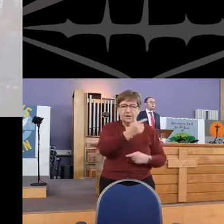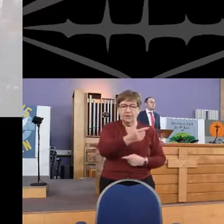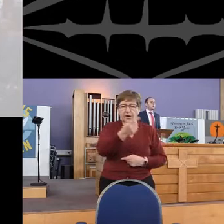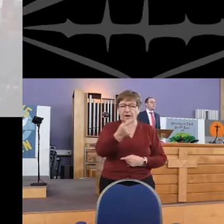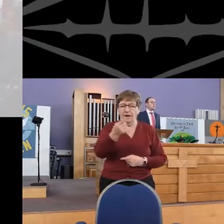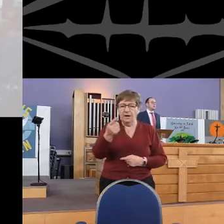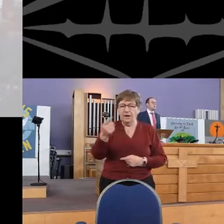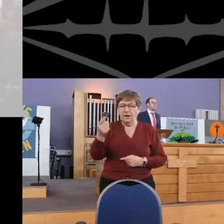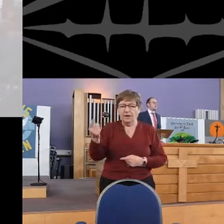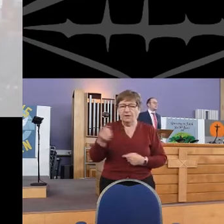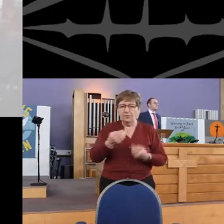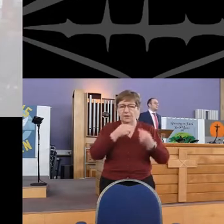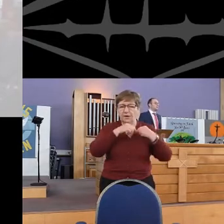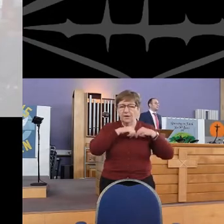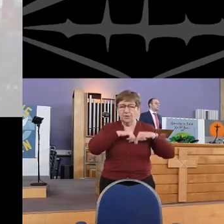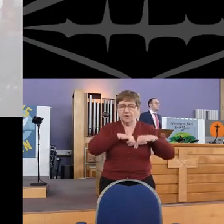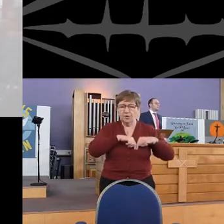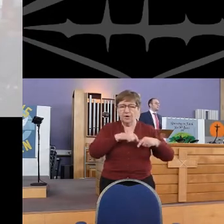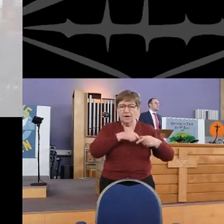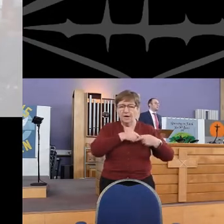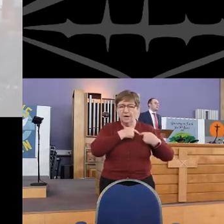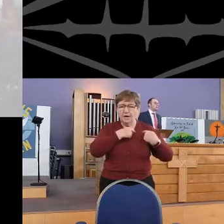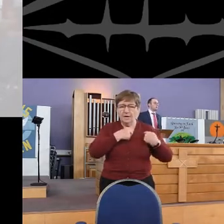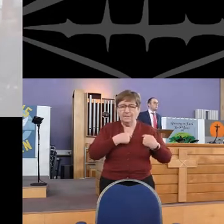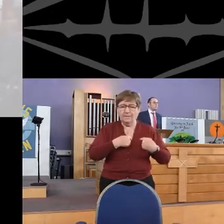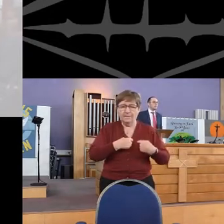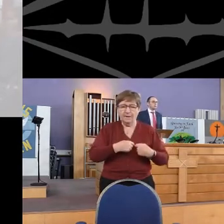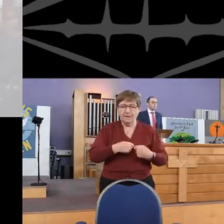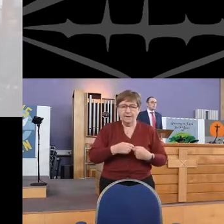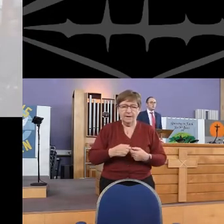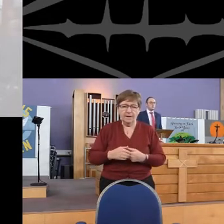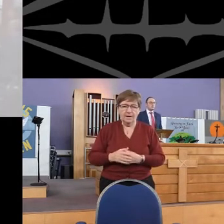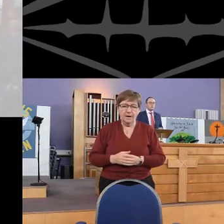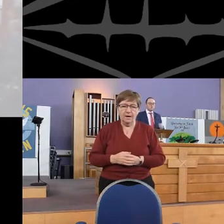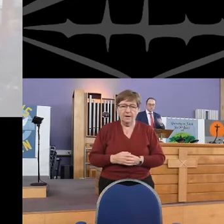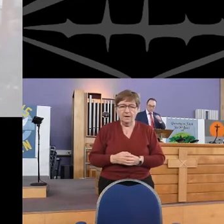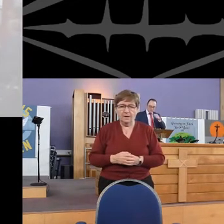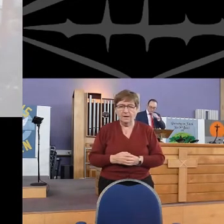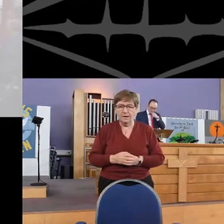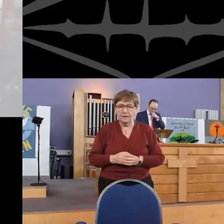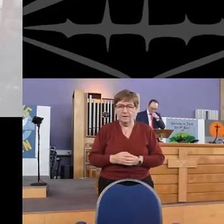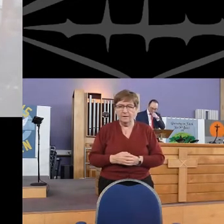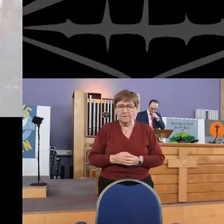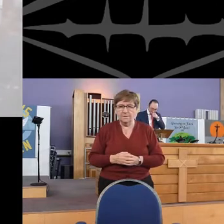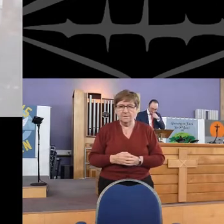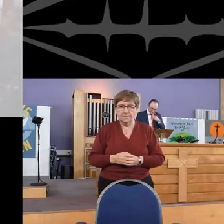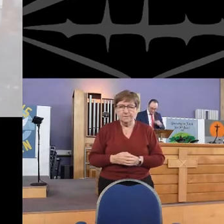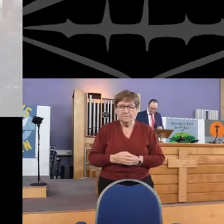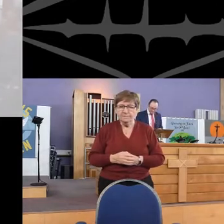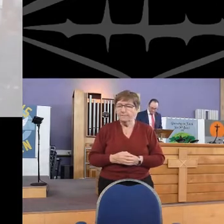enter every trembling heart.